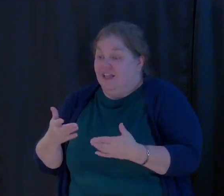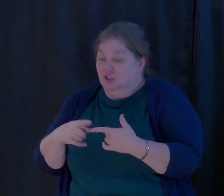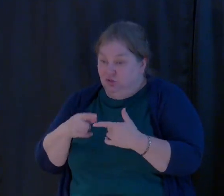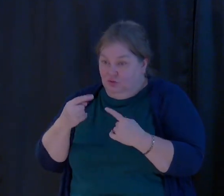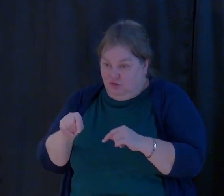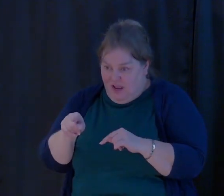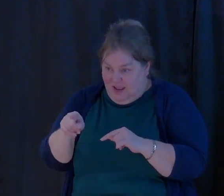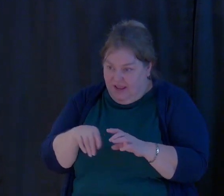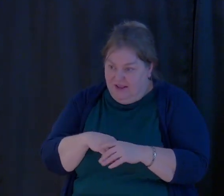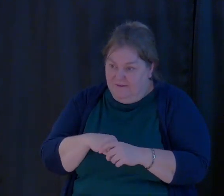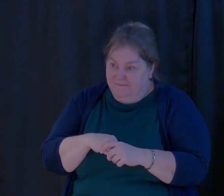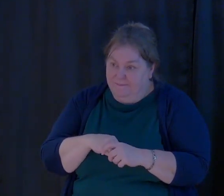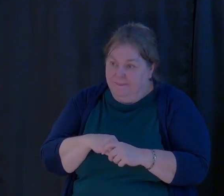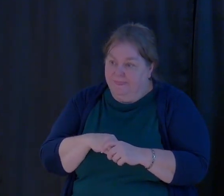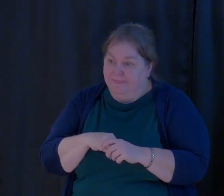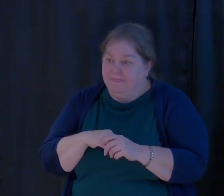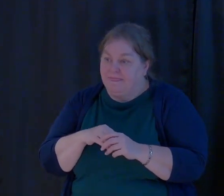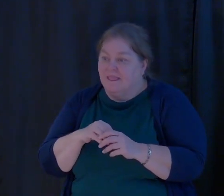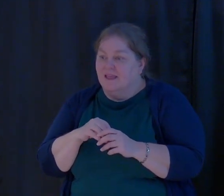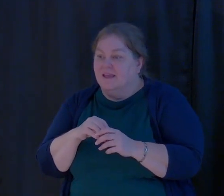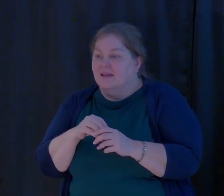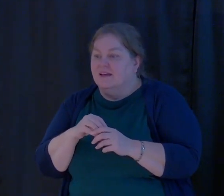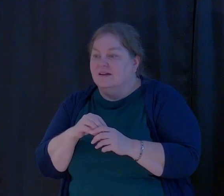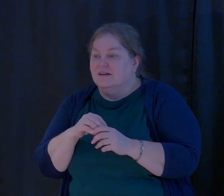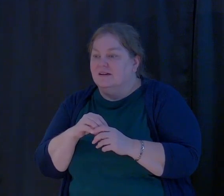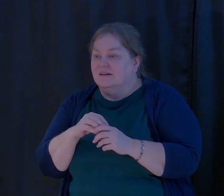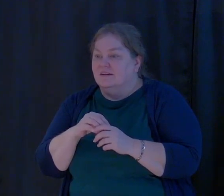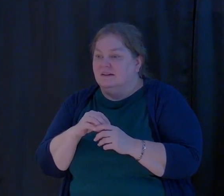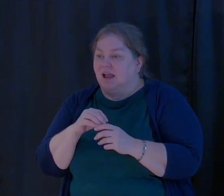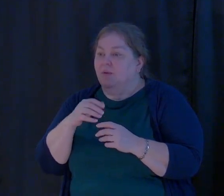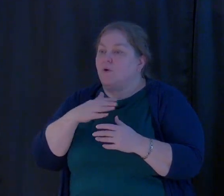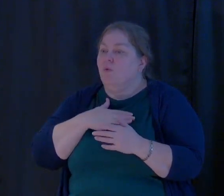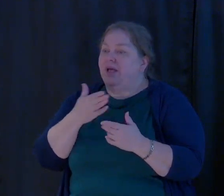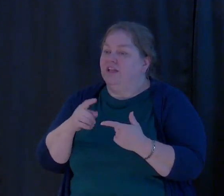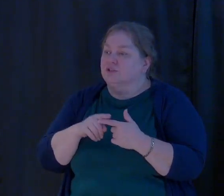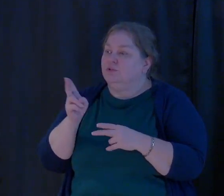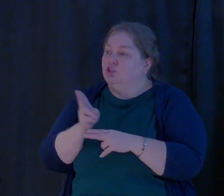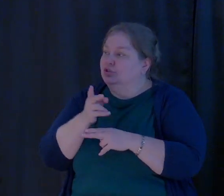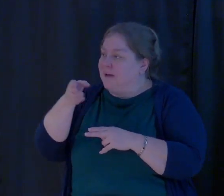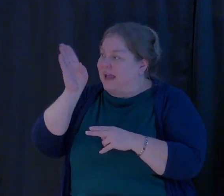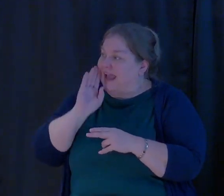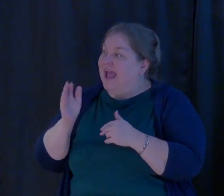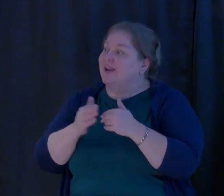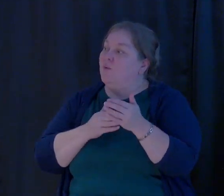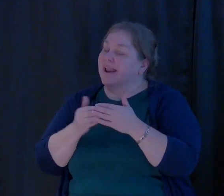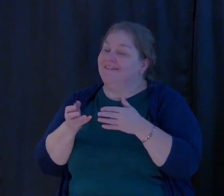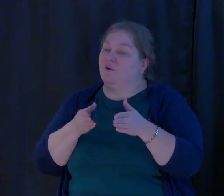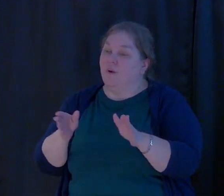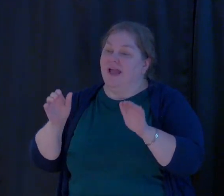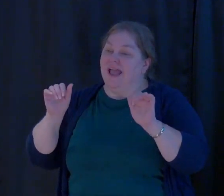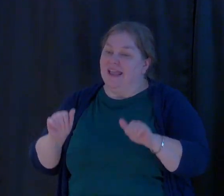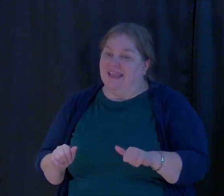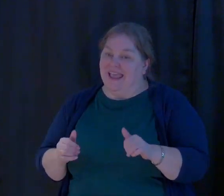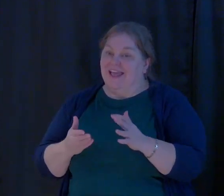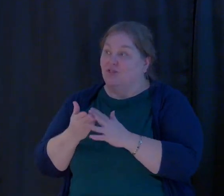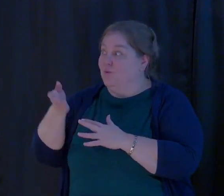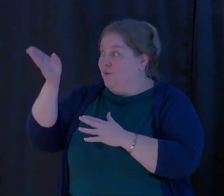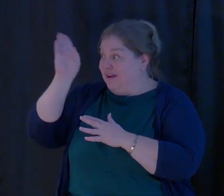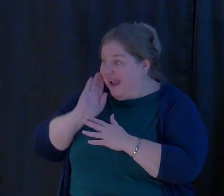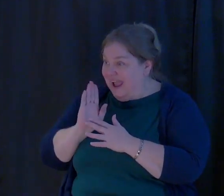I'm willing to be used as God in whatever way, by God in whatever way that I can for God's church and God's service.